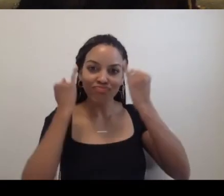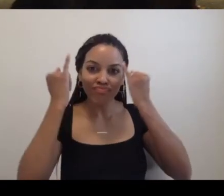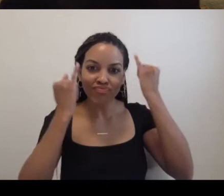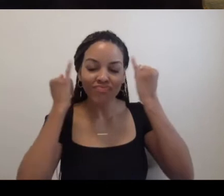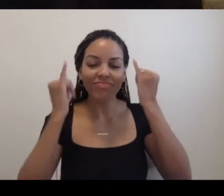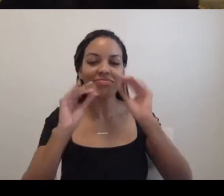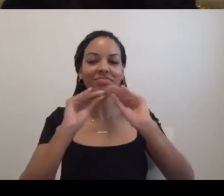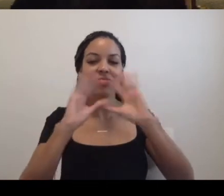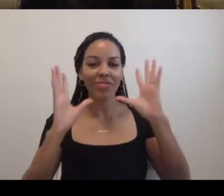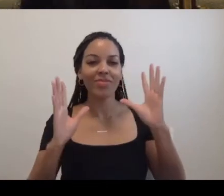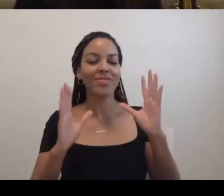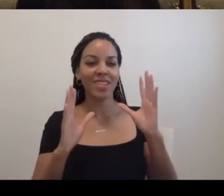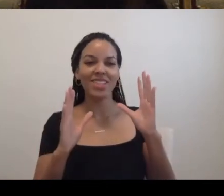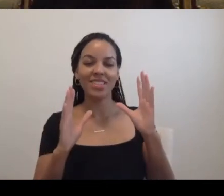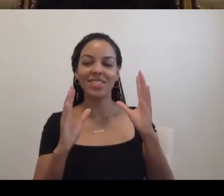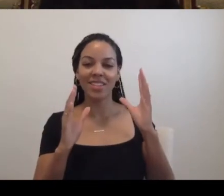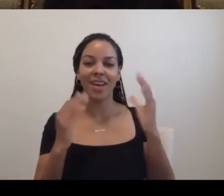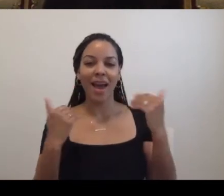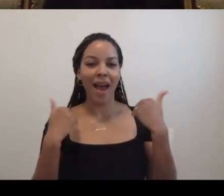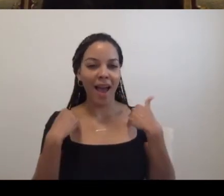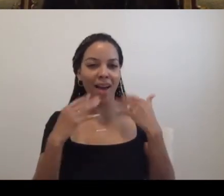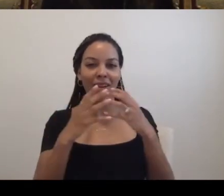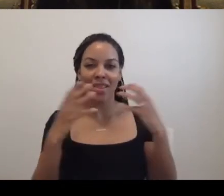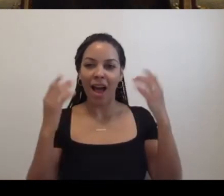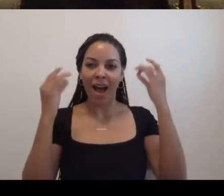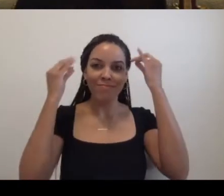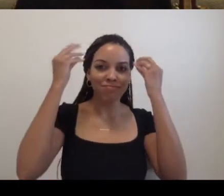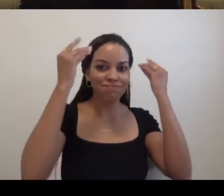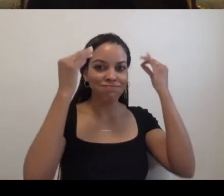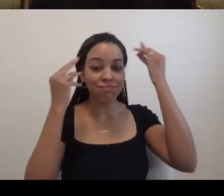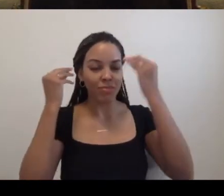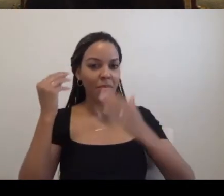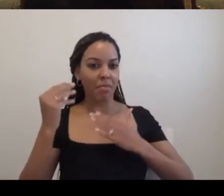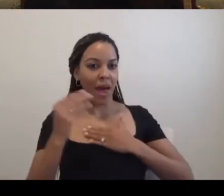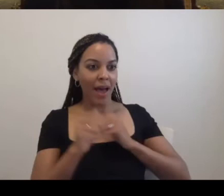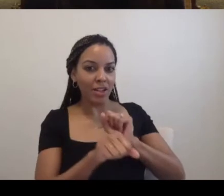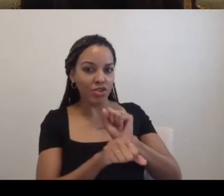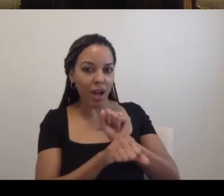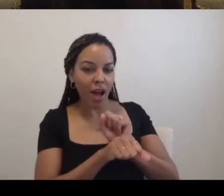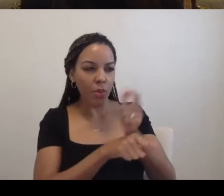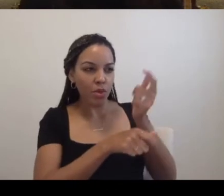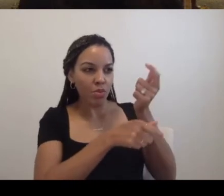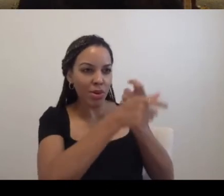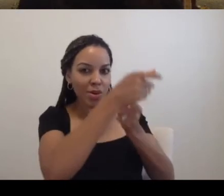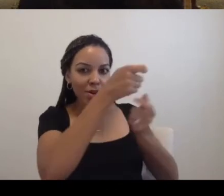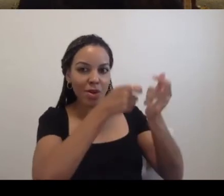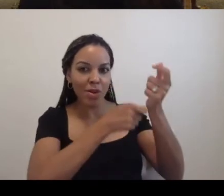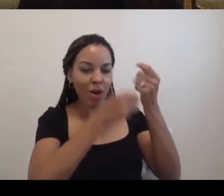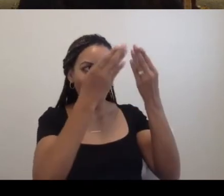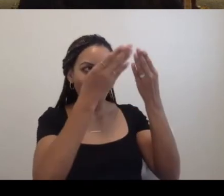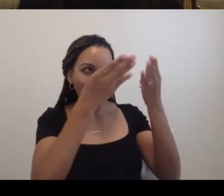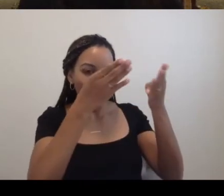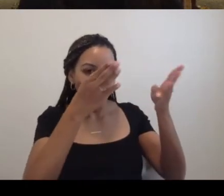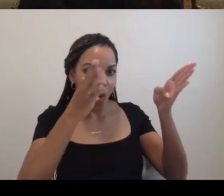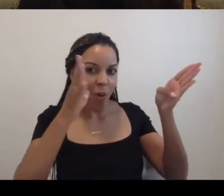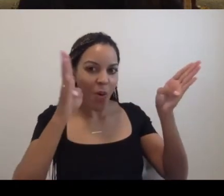what went on. And my job was to open those doors and let their